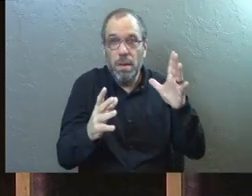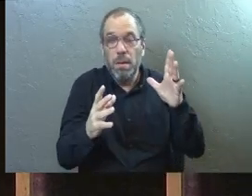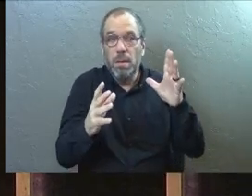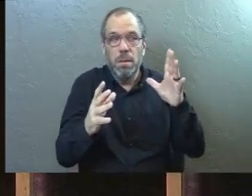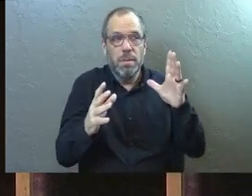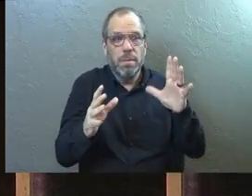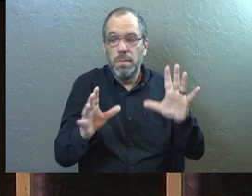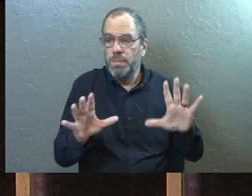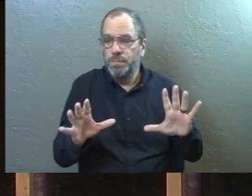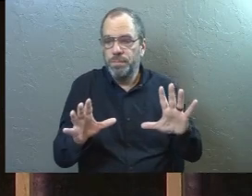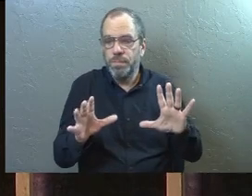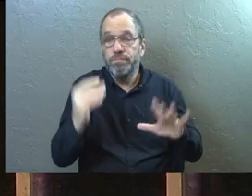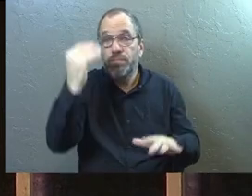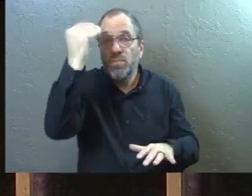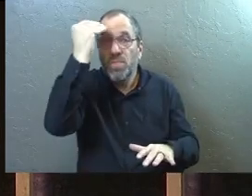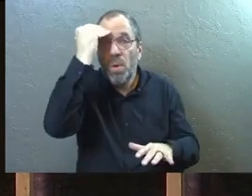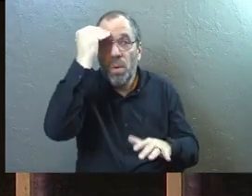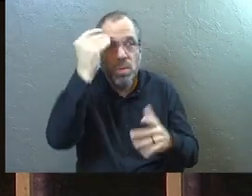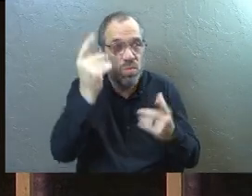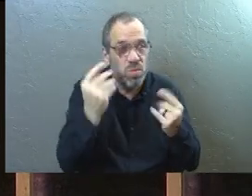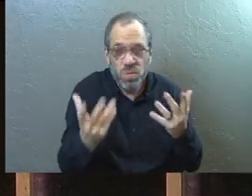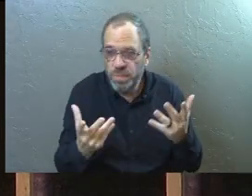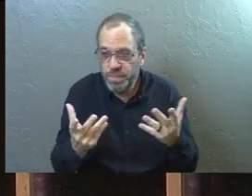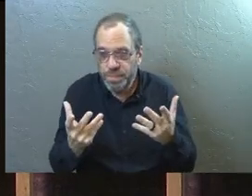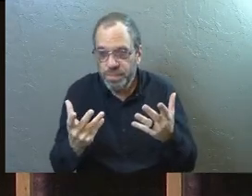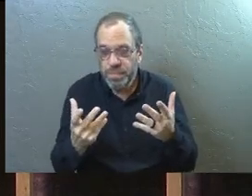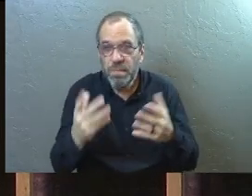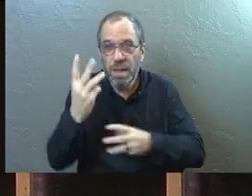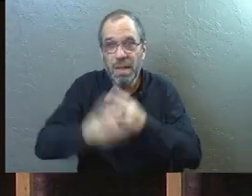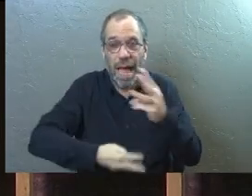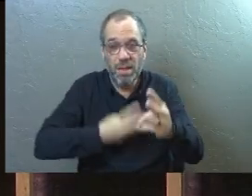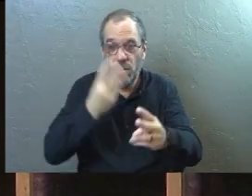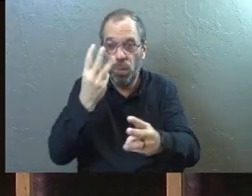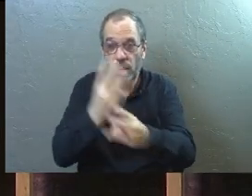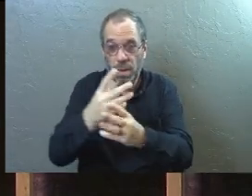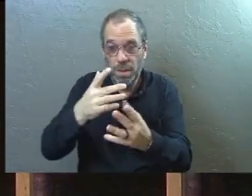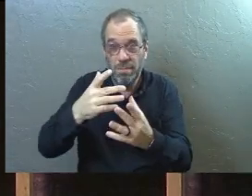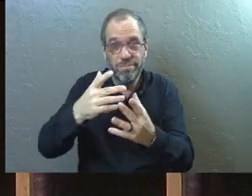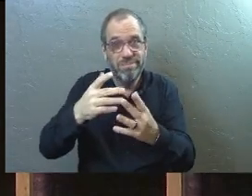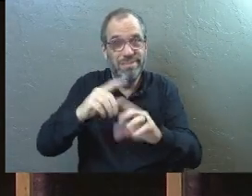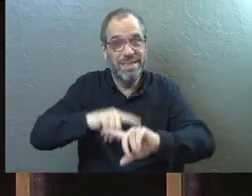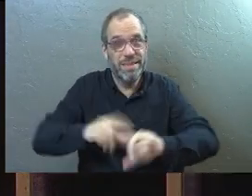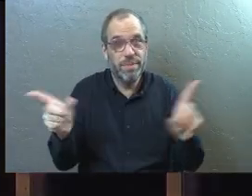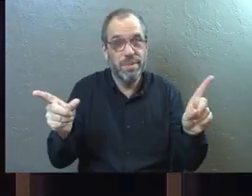open your eyes, what you know, the only thing you know is that the world will never be the same.